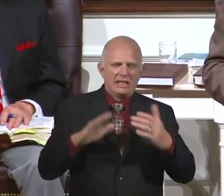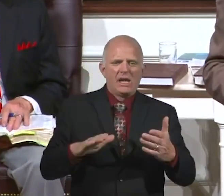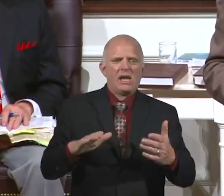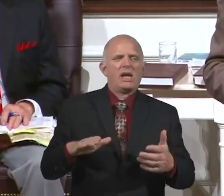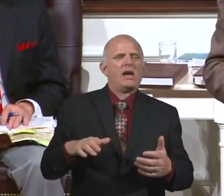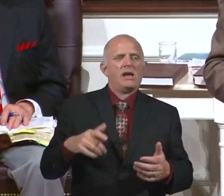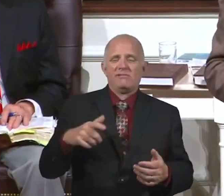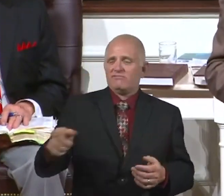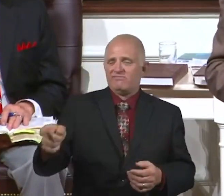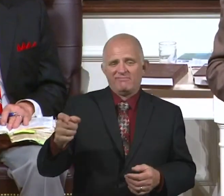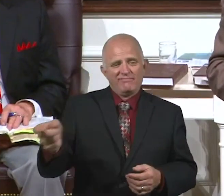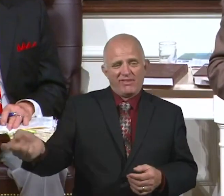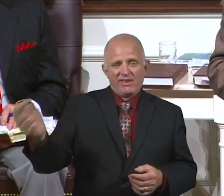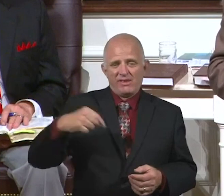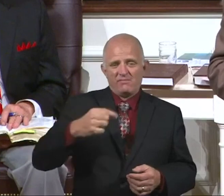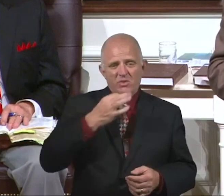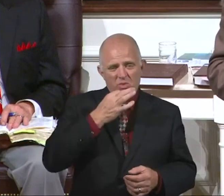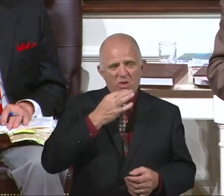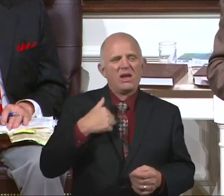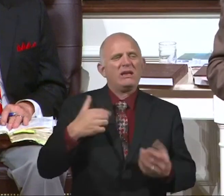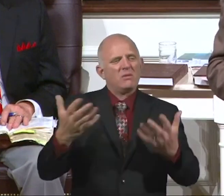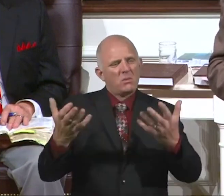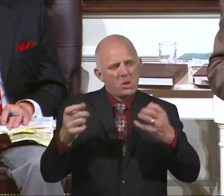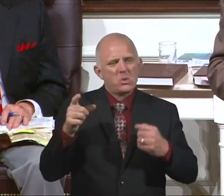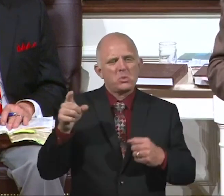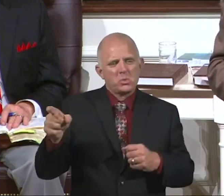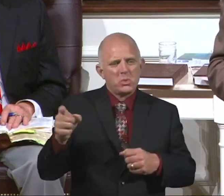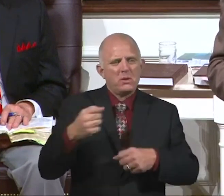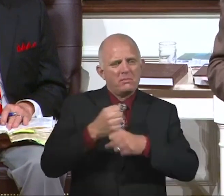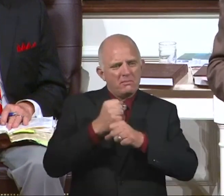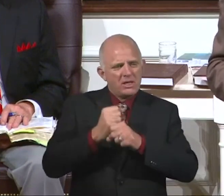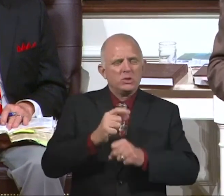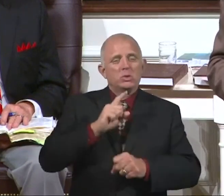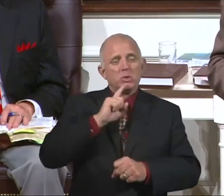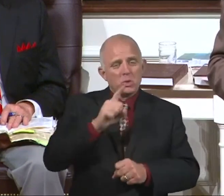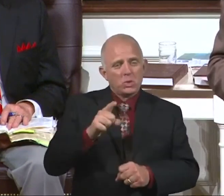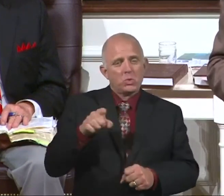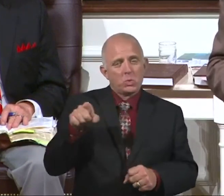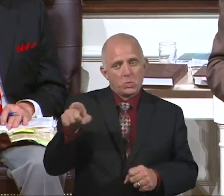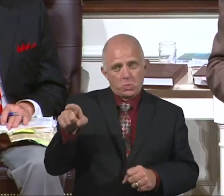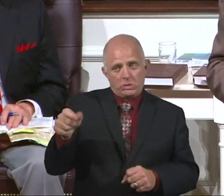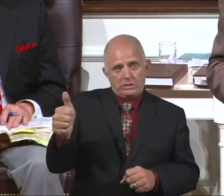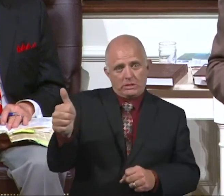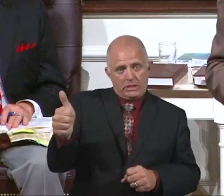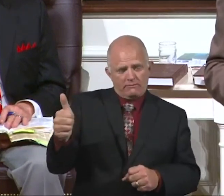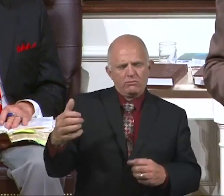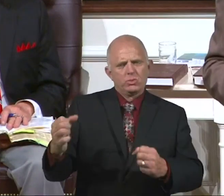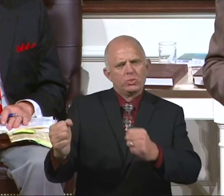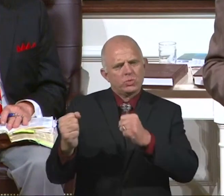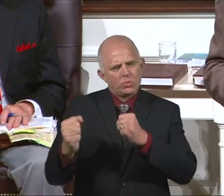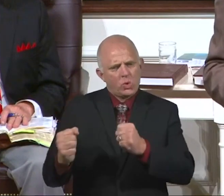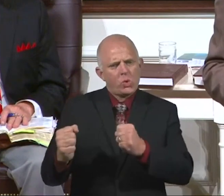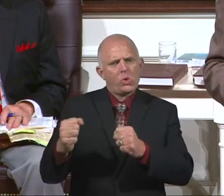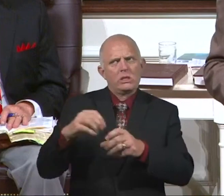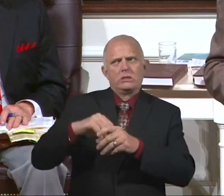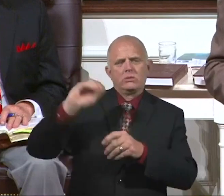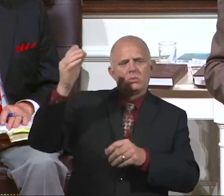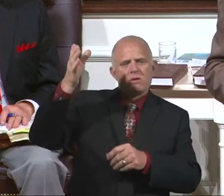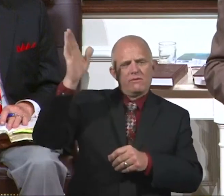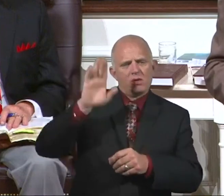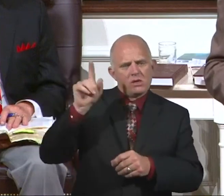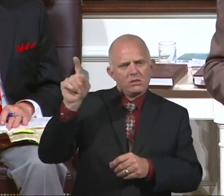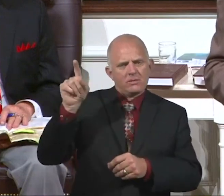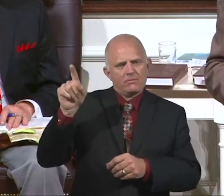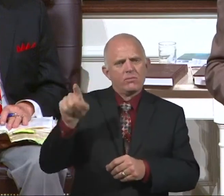I want you to make sure that you are strong in the grace of Christ. Number two, that you take the